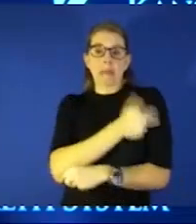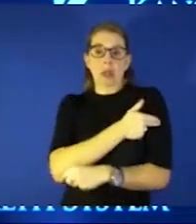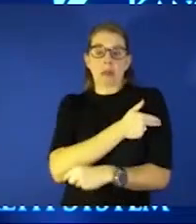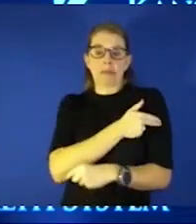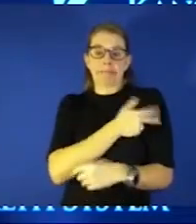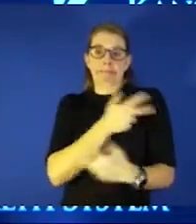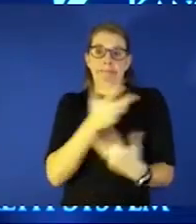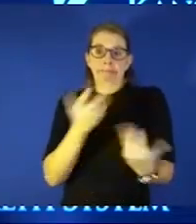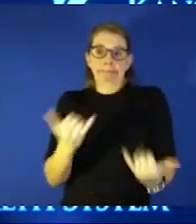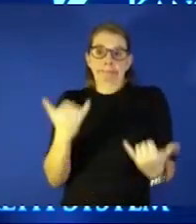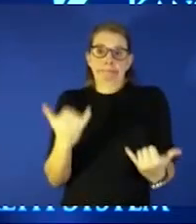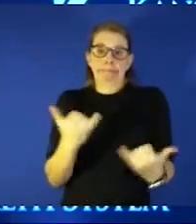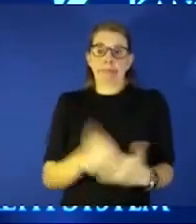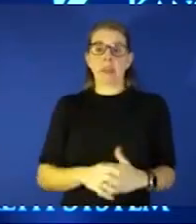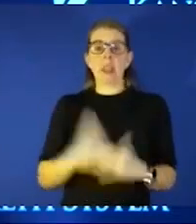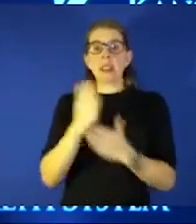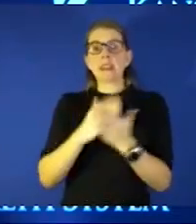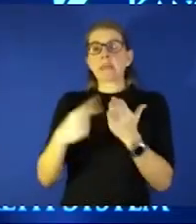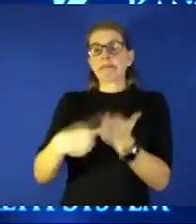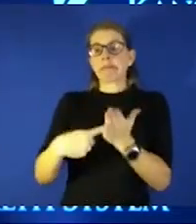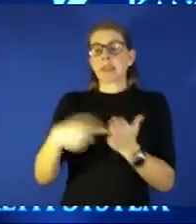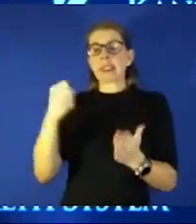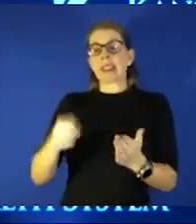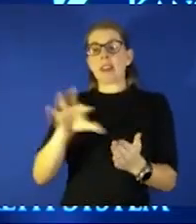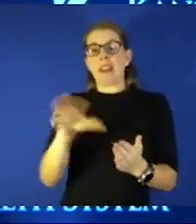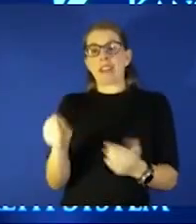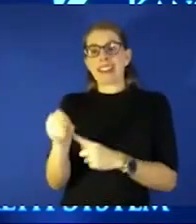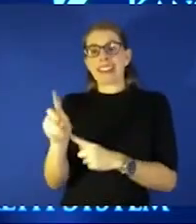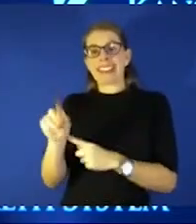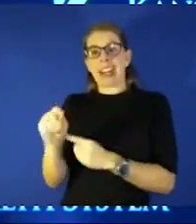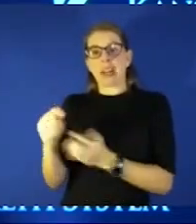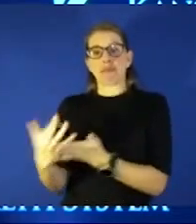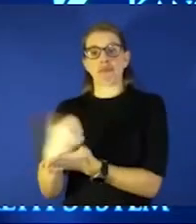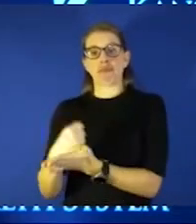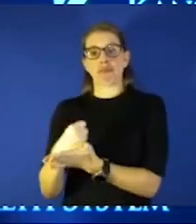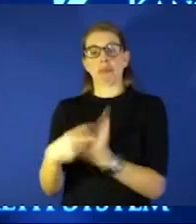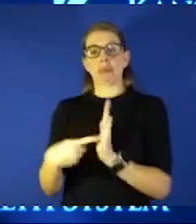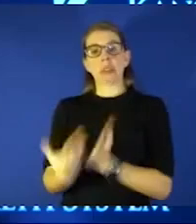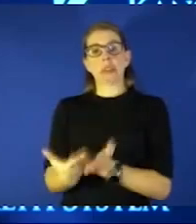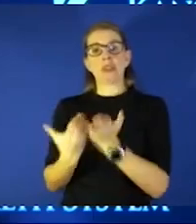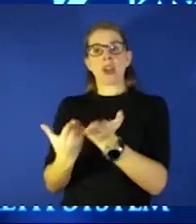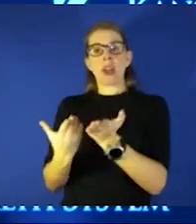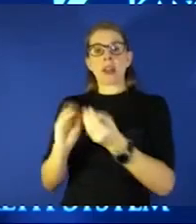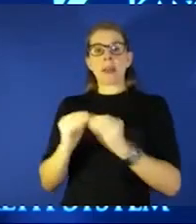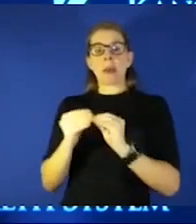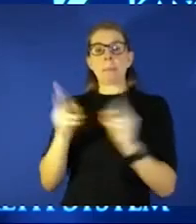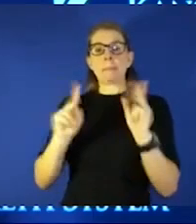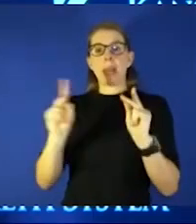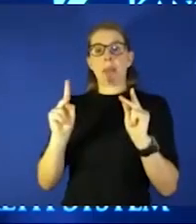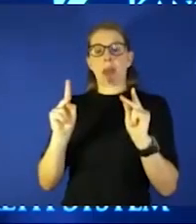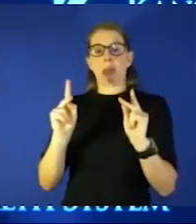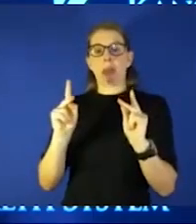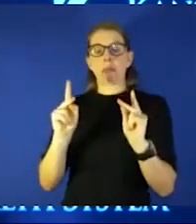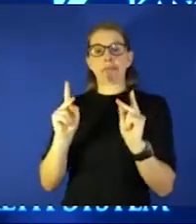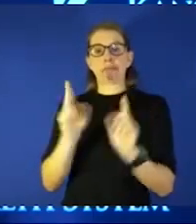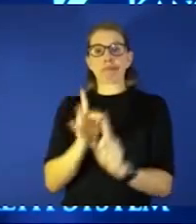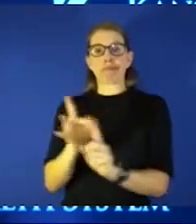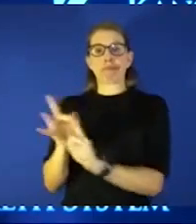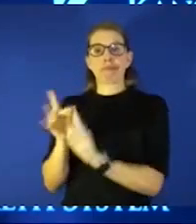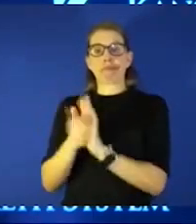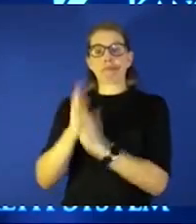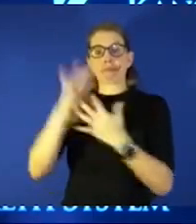discussion about the South African data which suggested that the numbers of people being ill were